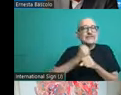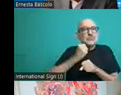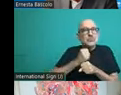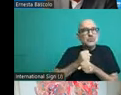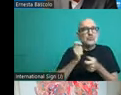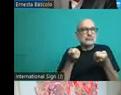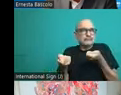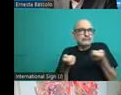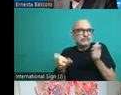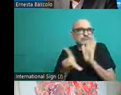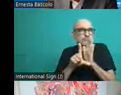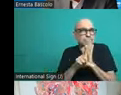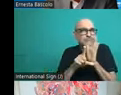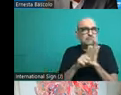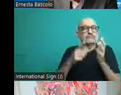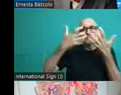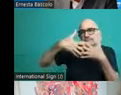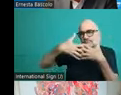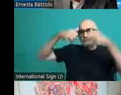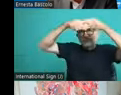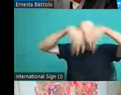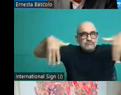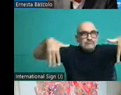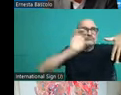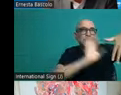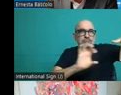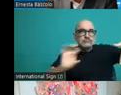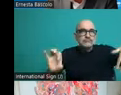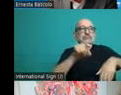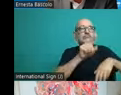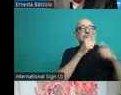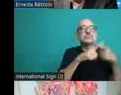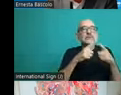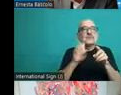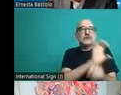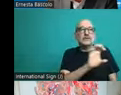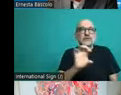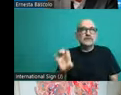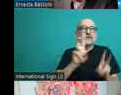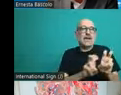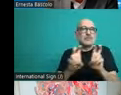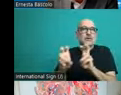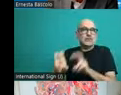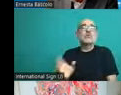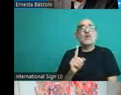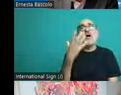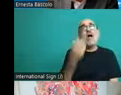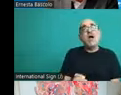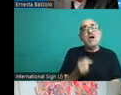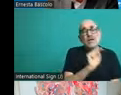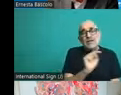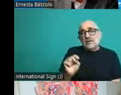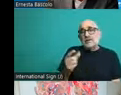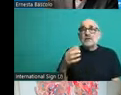that where regulations are still weak is to include access